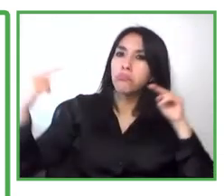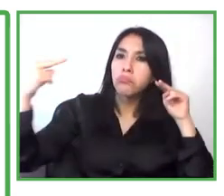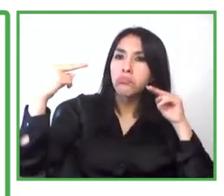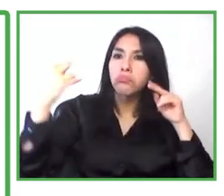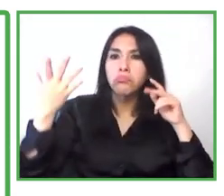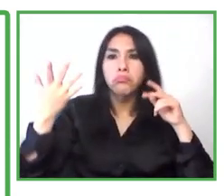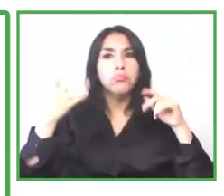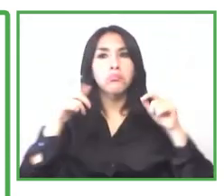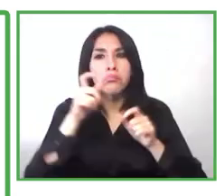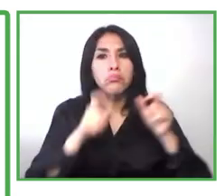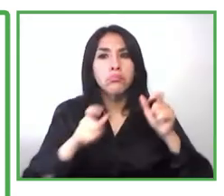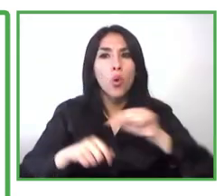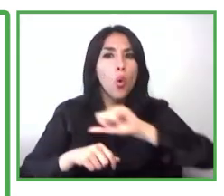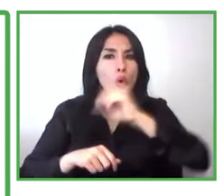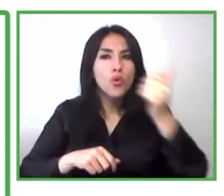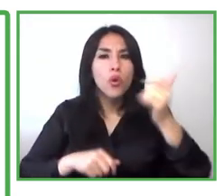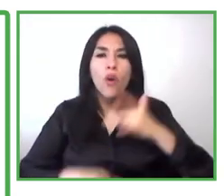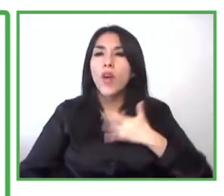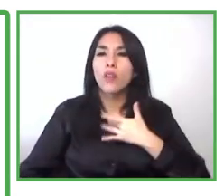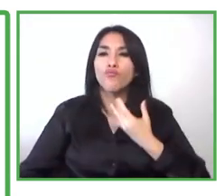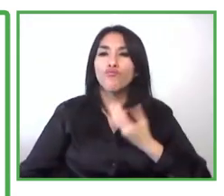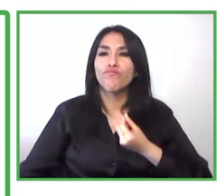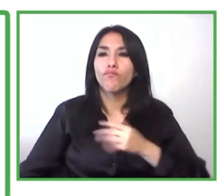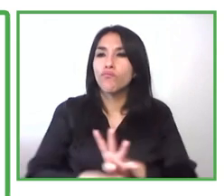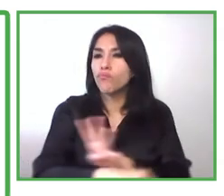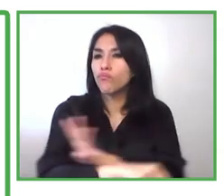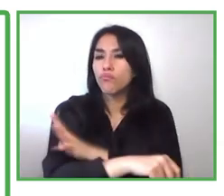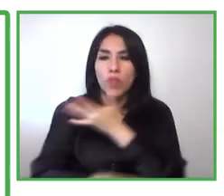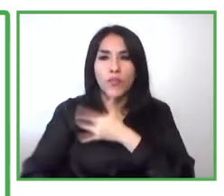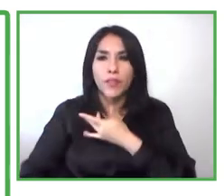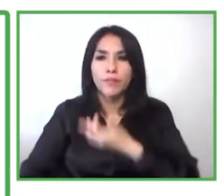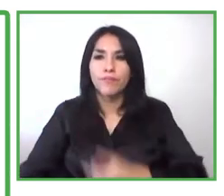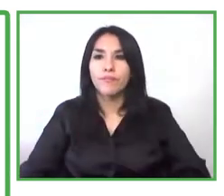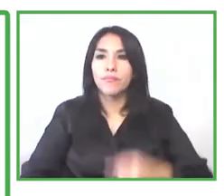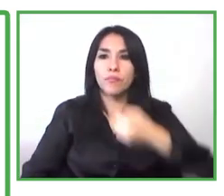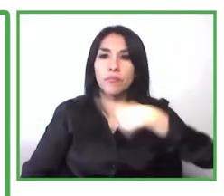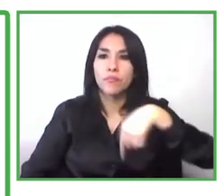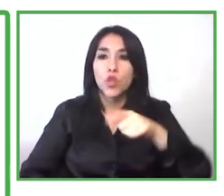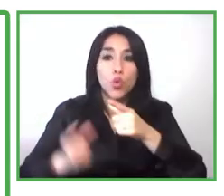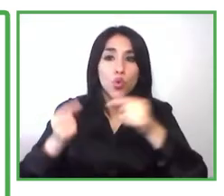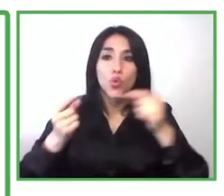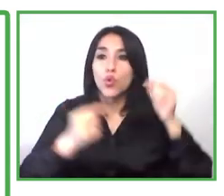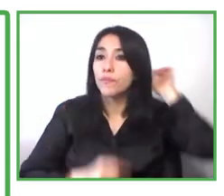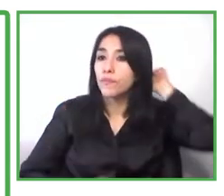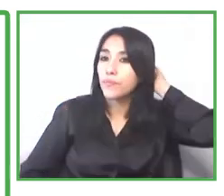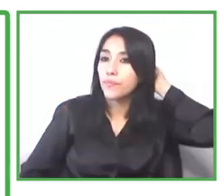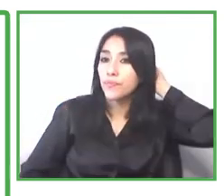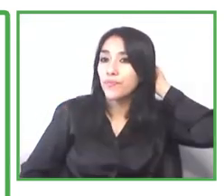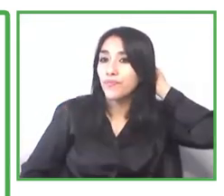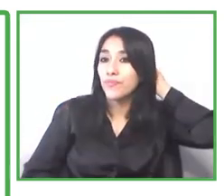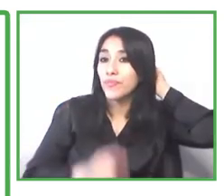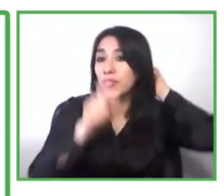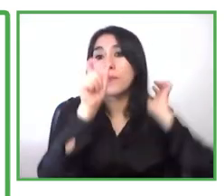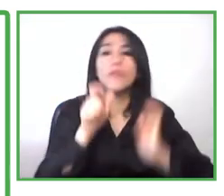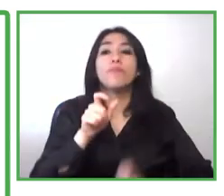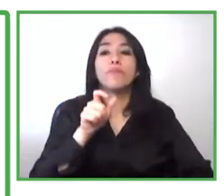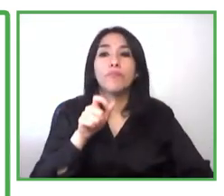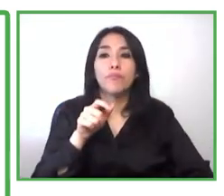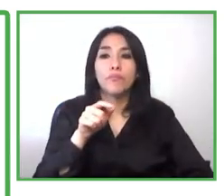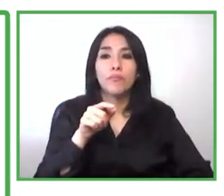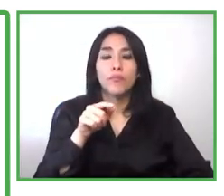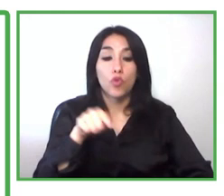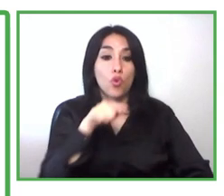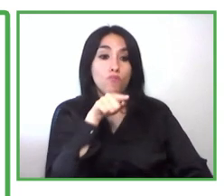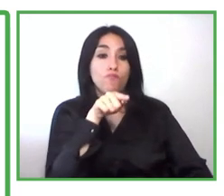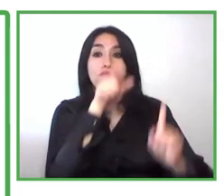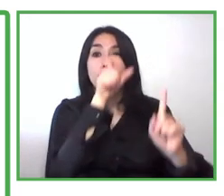uh we have workshops also that because uh we developed with the people that are expert in the entrepreneurship